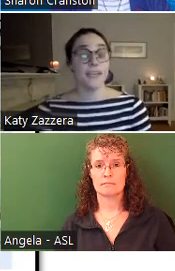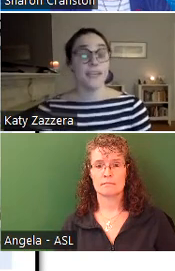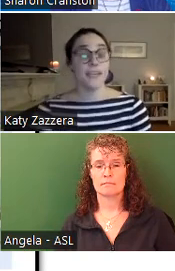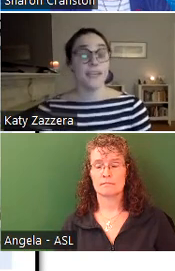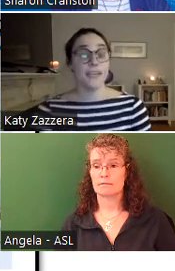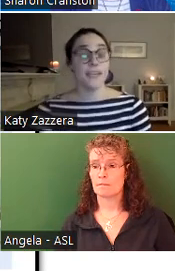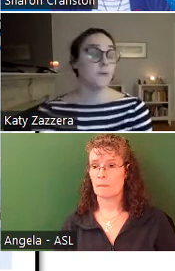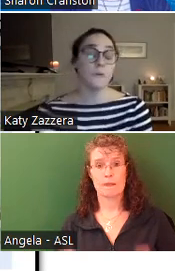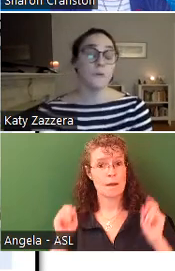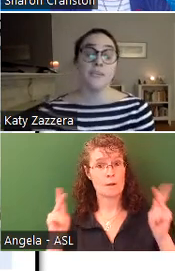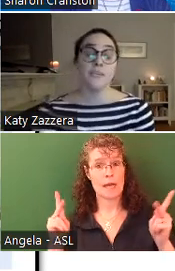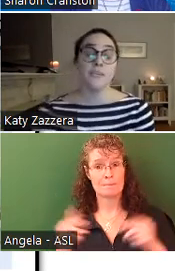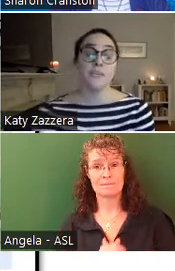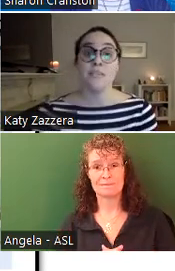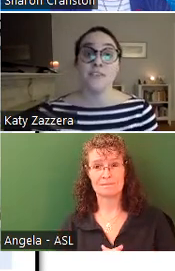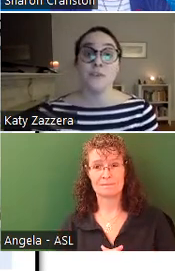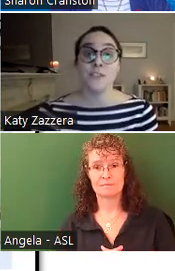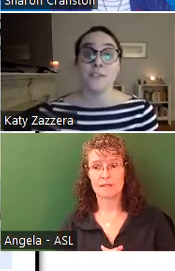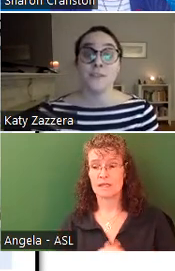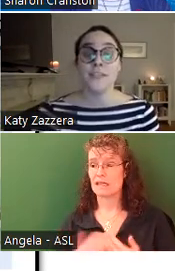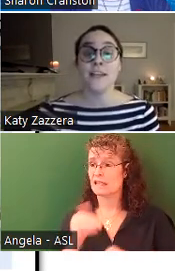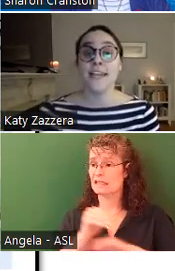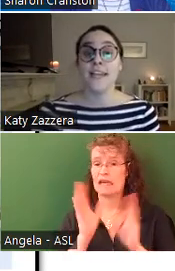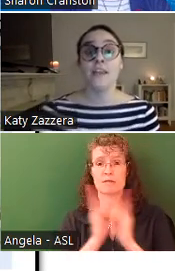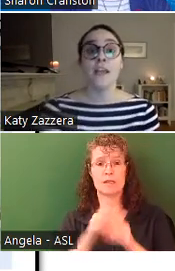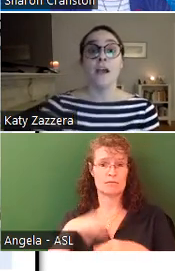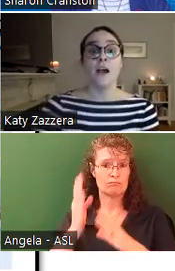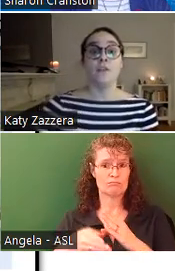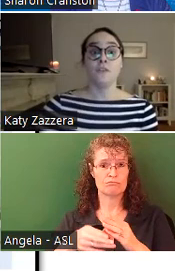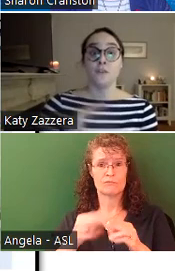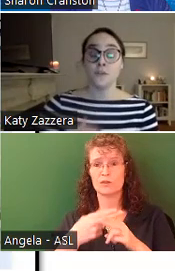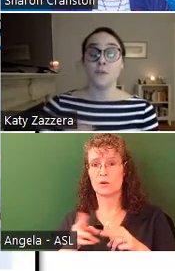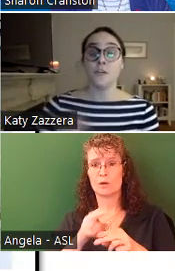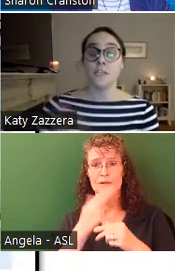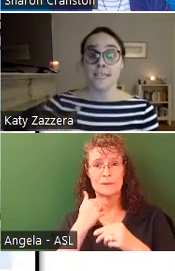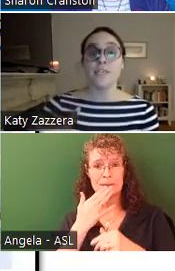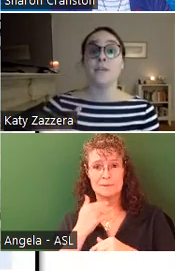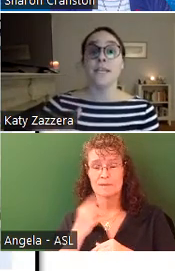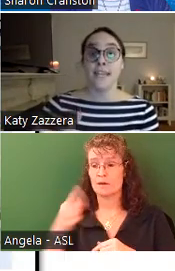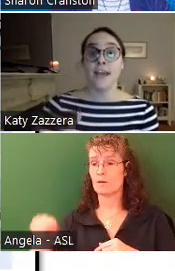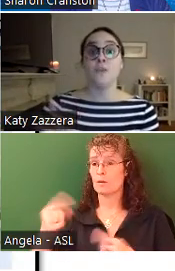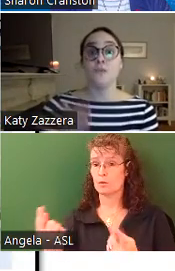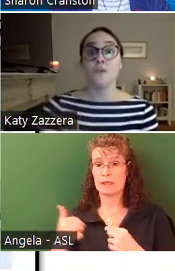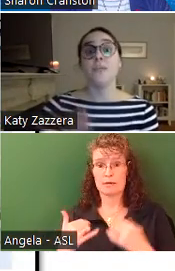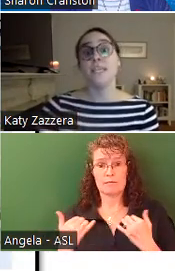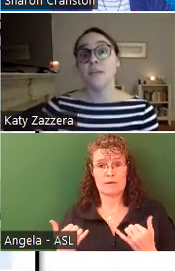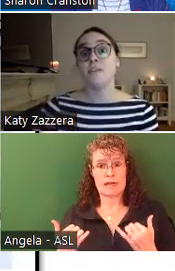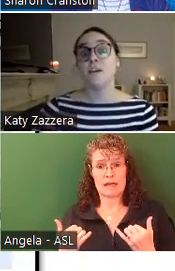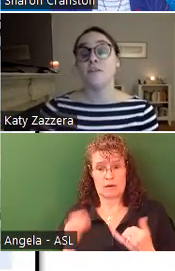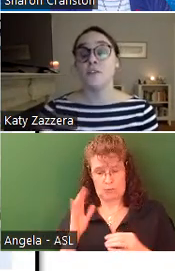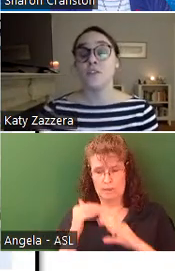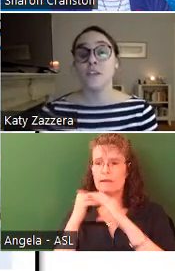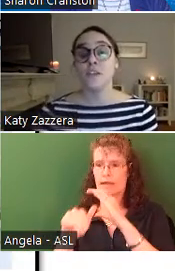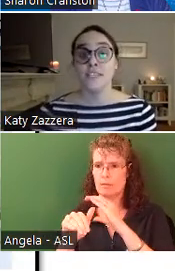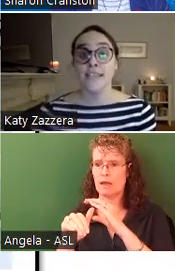Okay, well, we will keep tonight's meeting short and sweet. Again, for those of you who are attending right now, you will be emailed